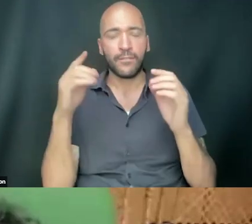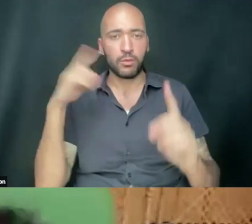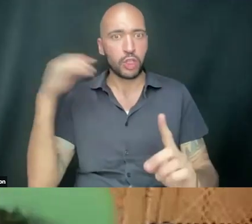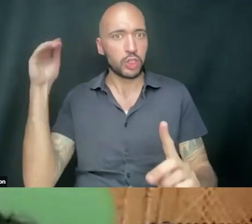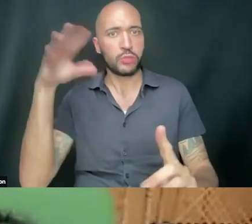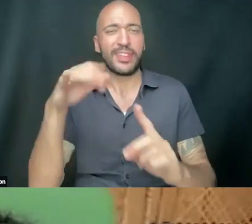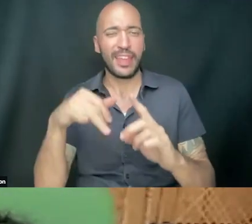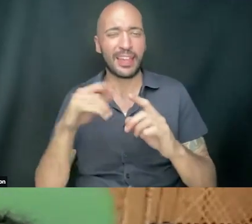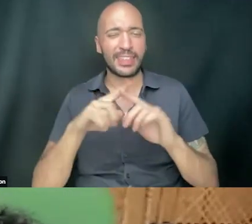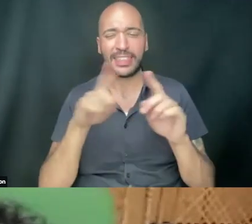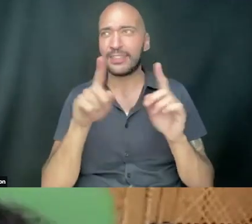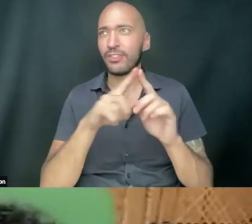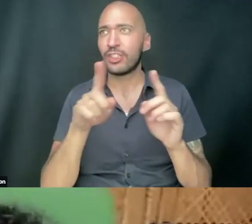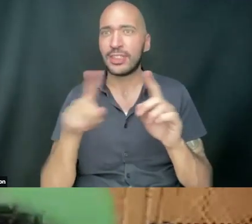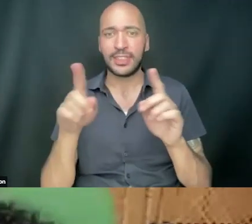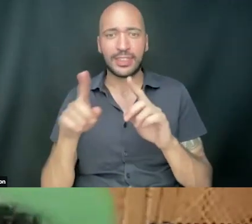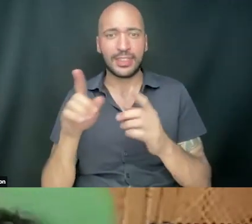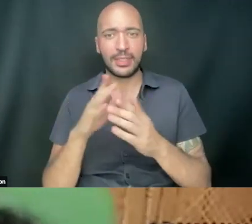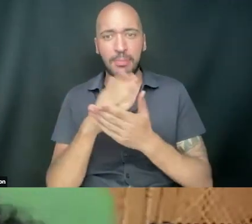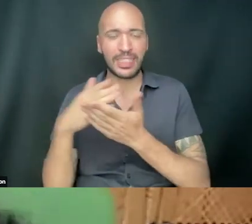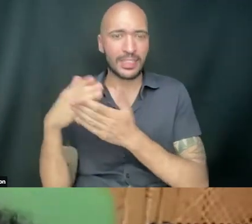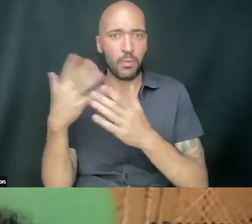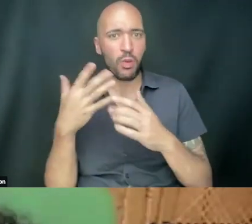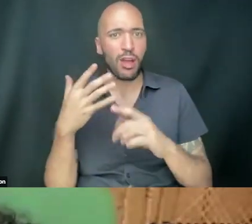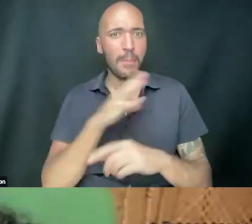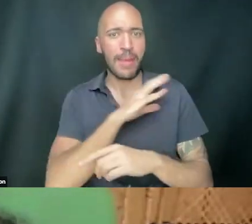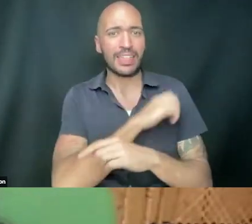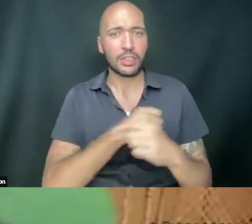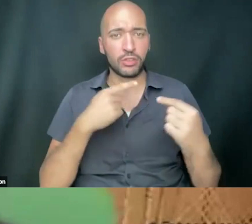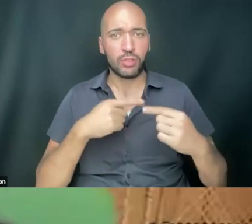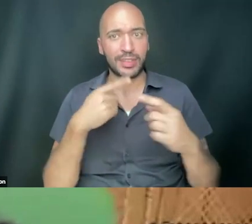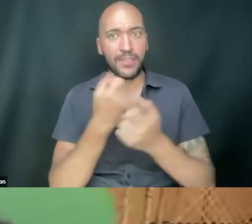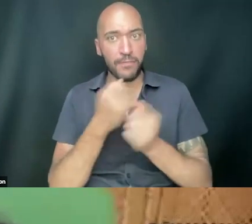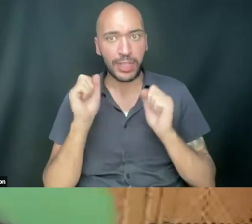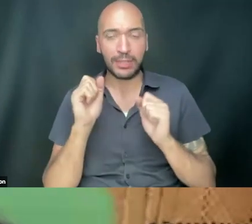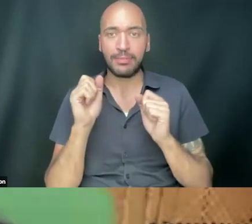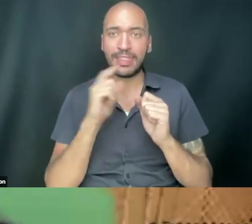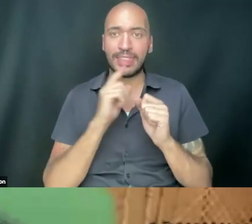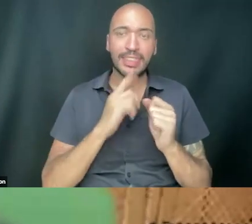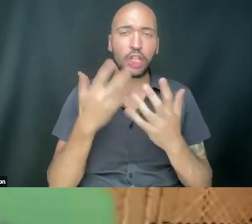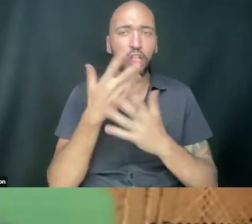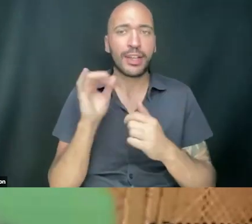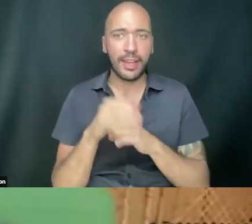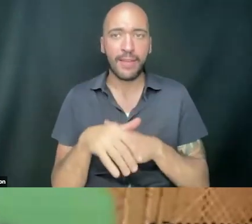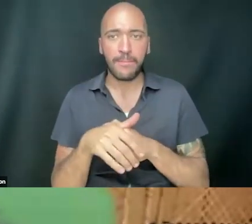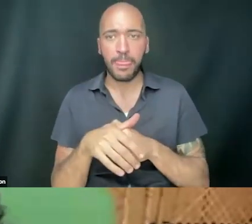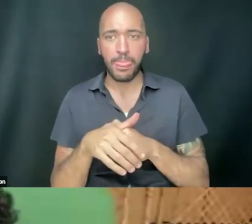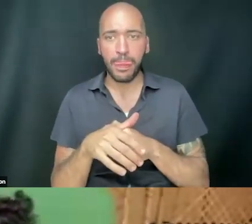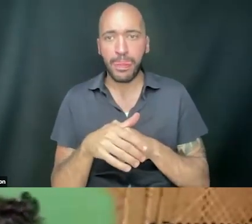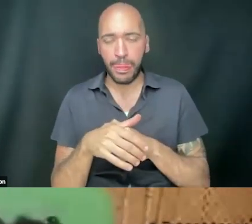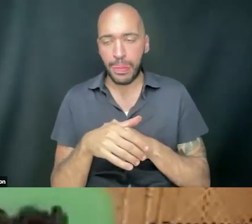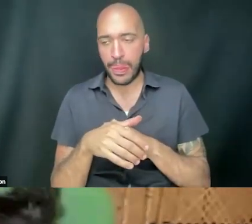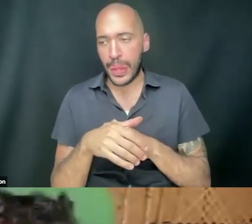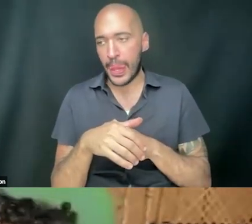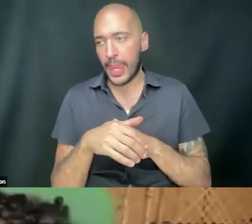these different dimensions of what Palestinian struggle and freedom is and can look like. And so, like, the black and